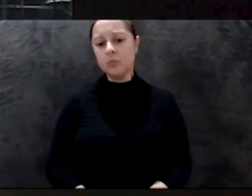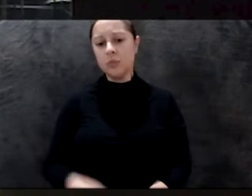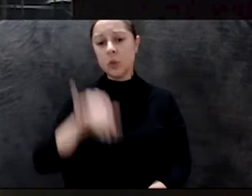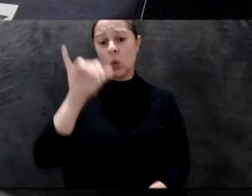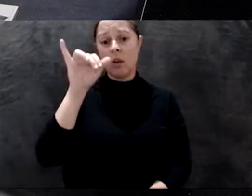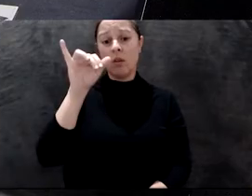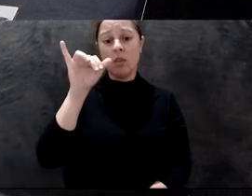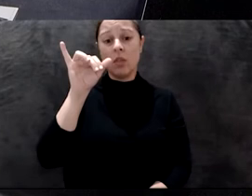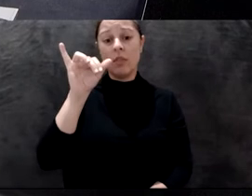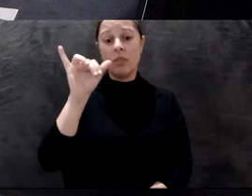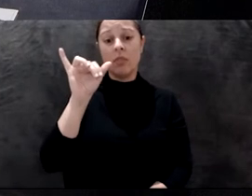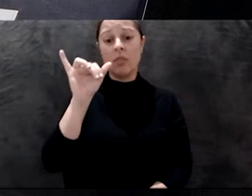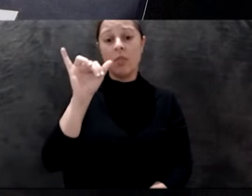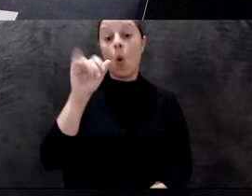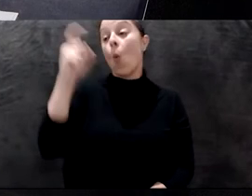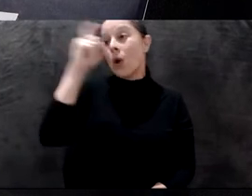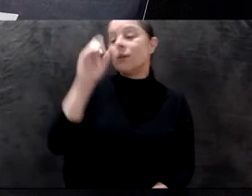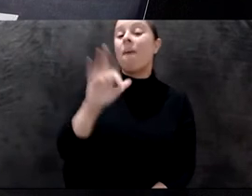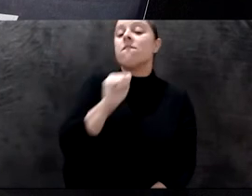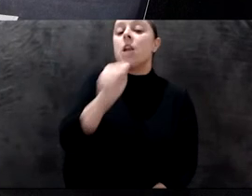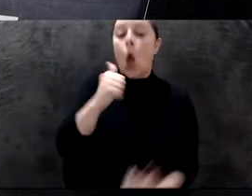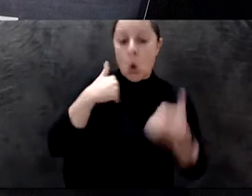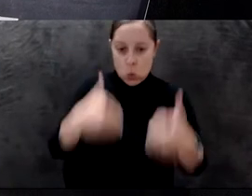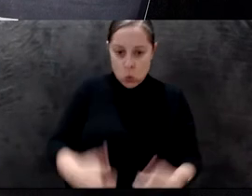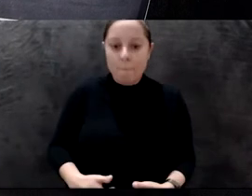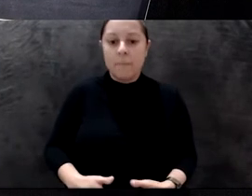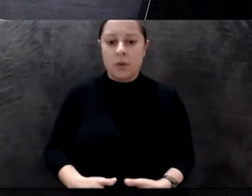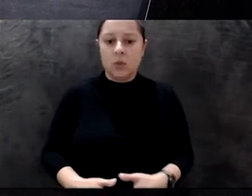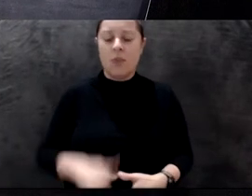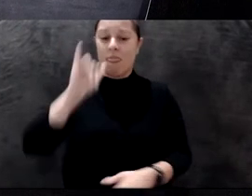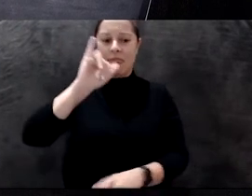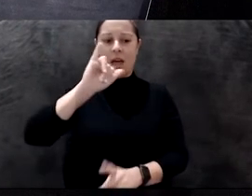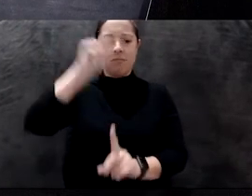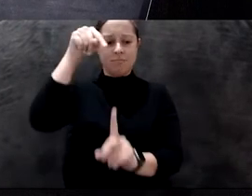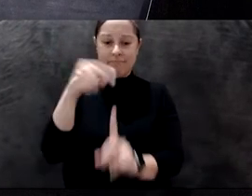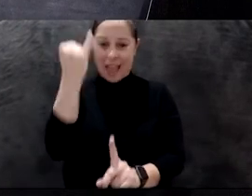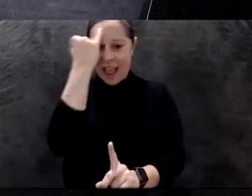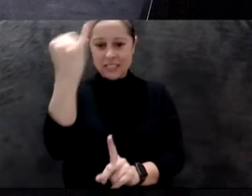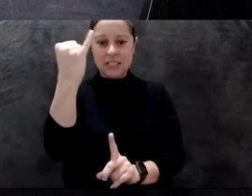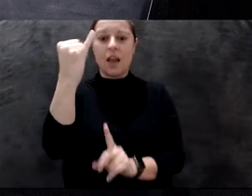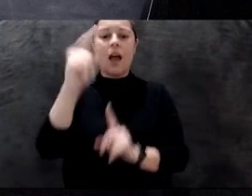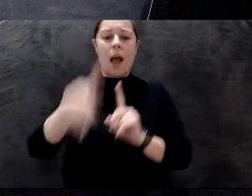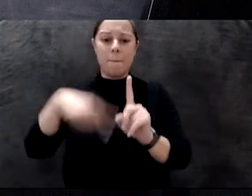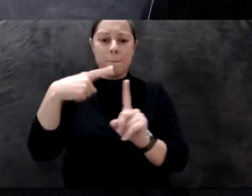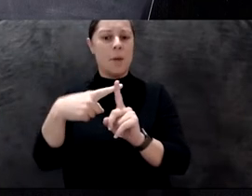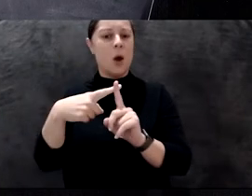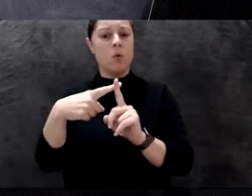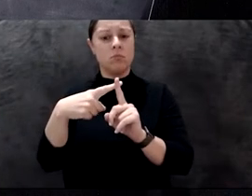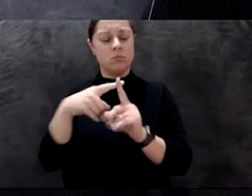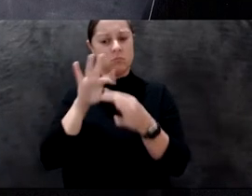exhibition also, they have ground-willing spiders who live in a hole. And then every time that the village needs some